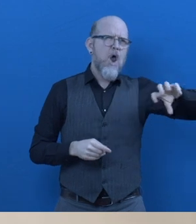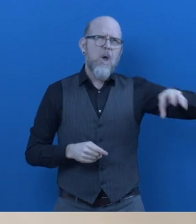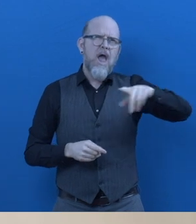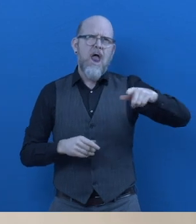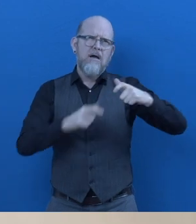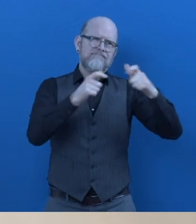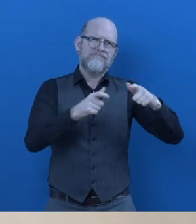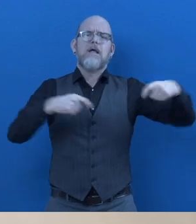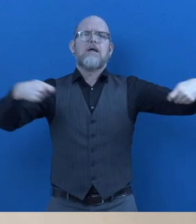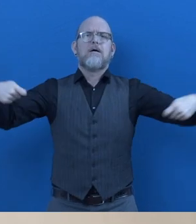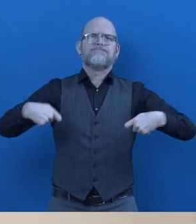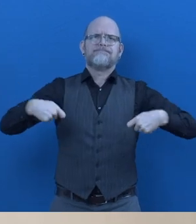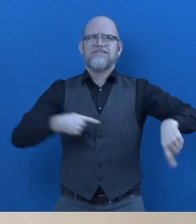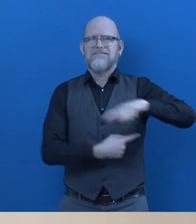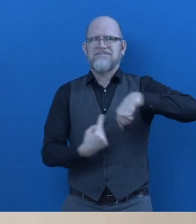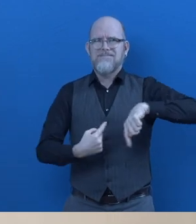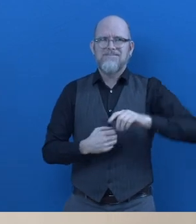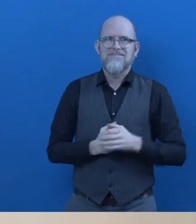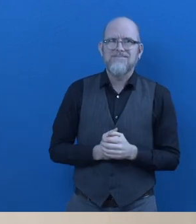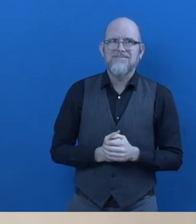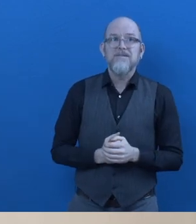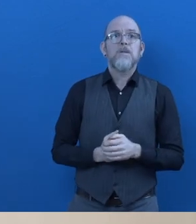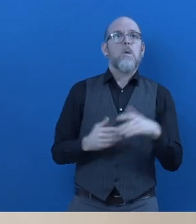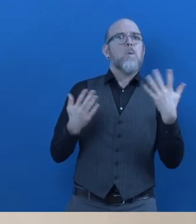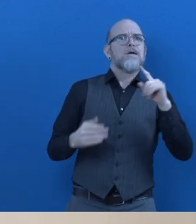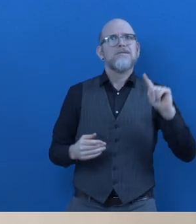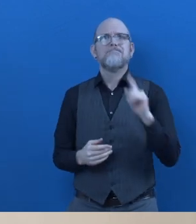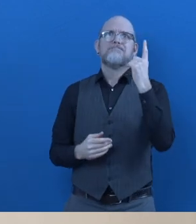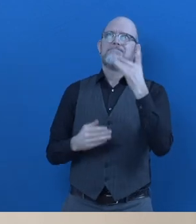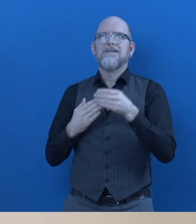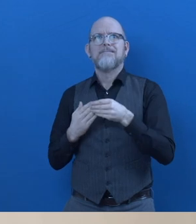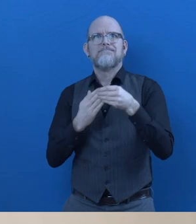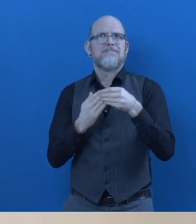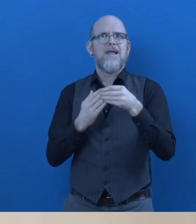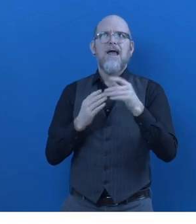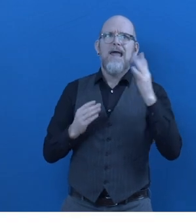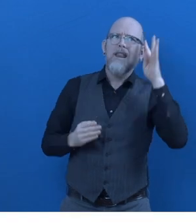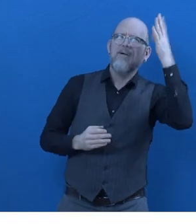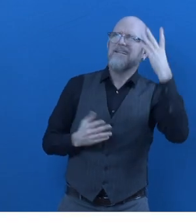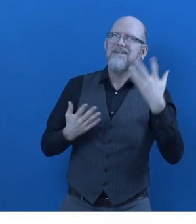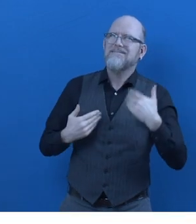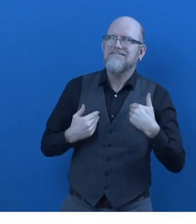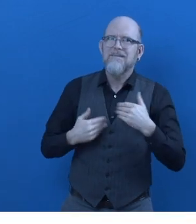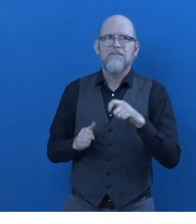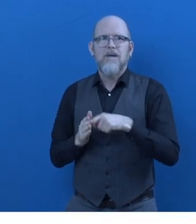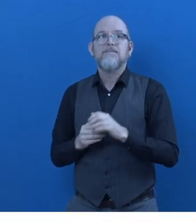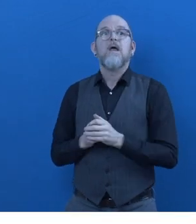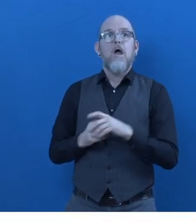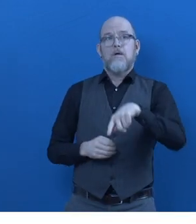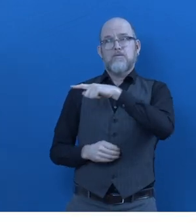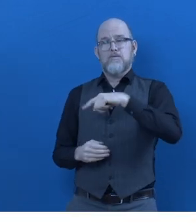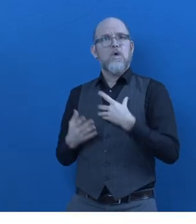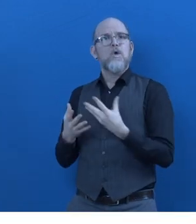Peace First, CFAX Group and other local organizations within Nigeria. What is unique and innovative